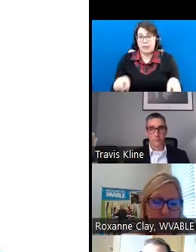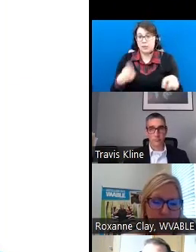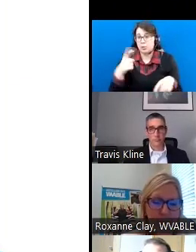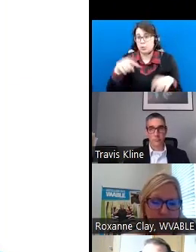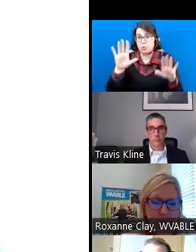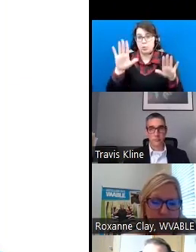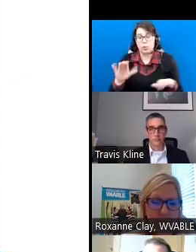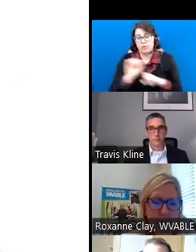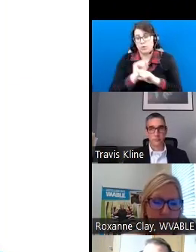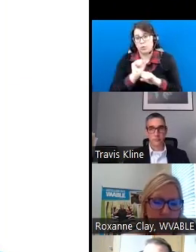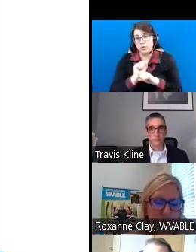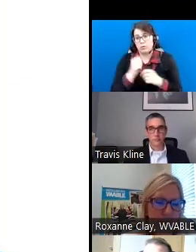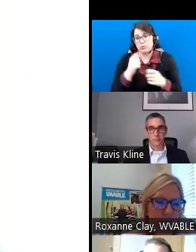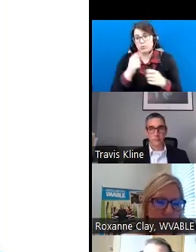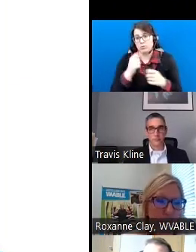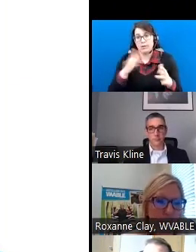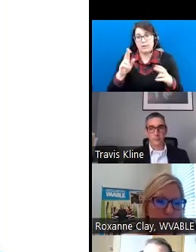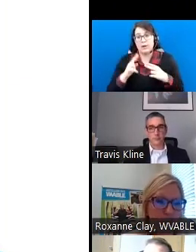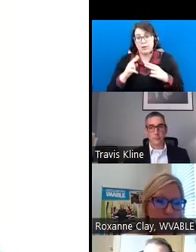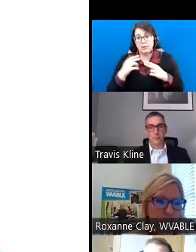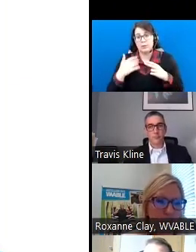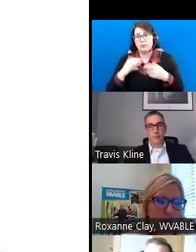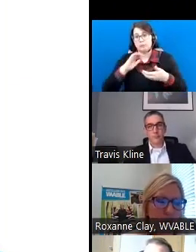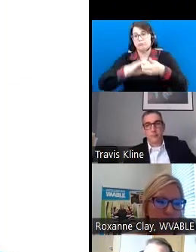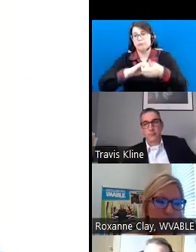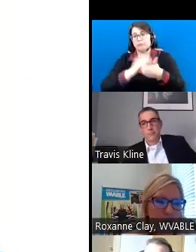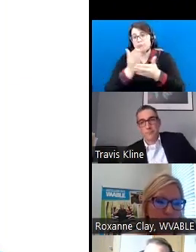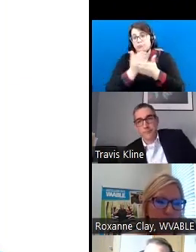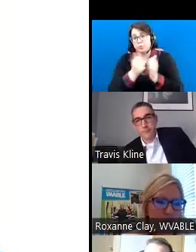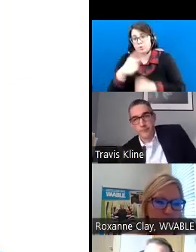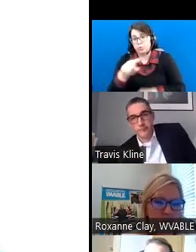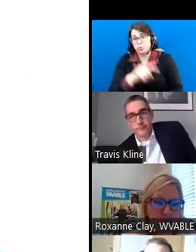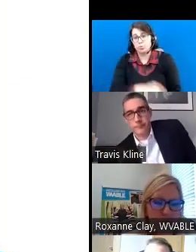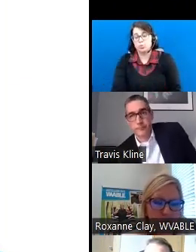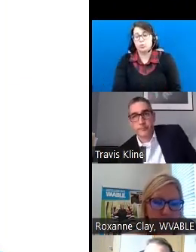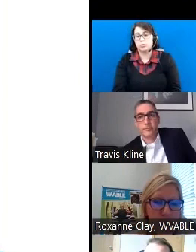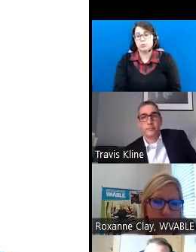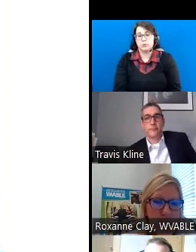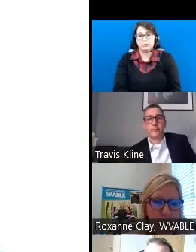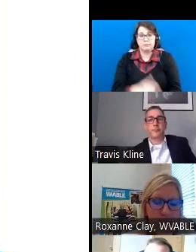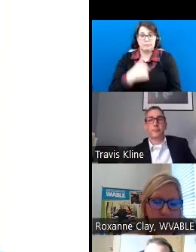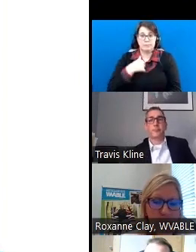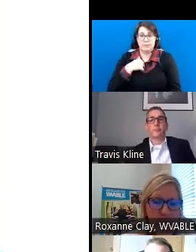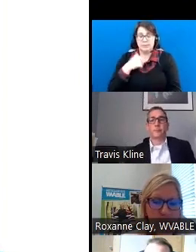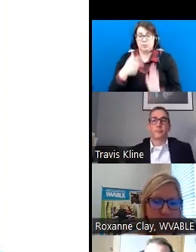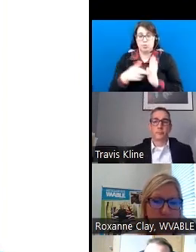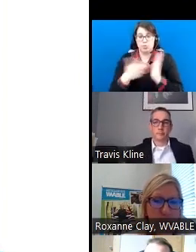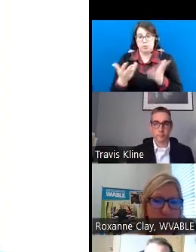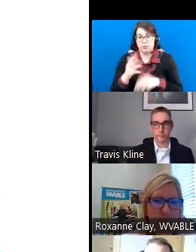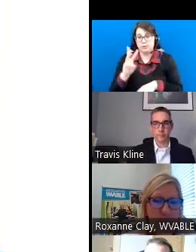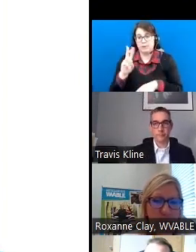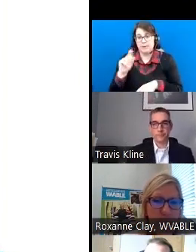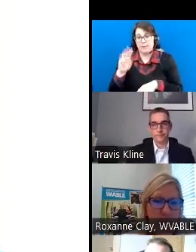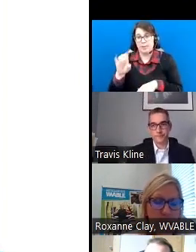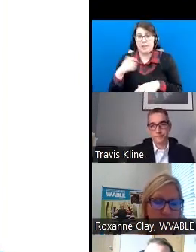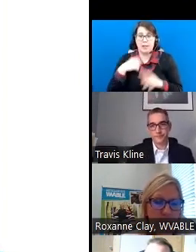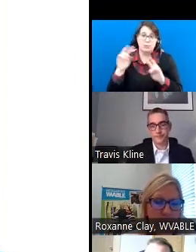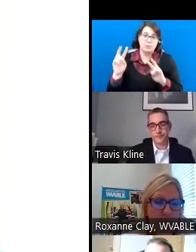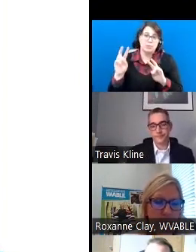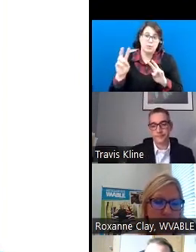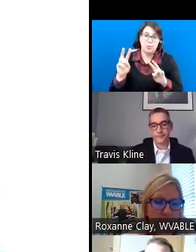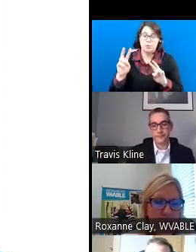all do wonderful work, and it's just an honor to partner with you all, you know, in my role with WV Able, and just look forward to